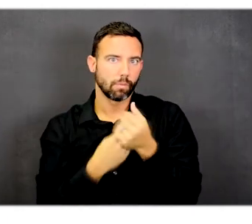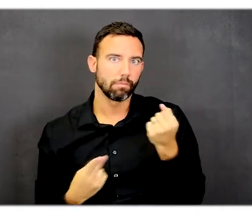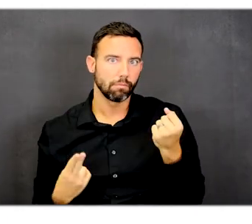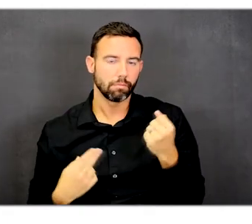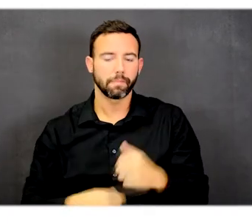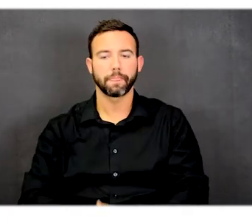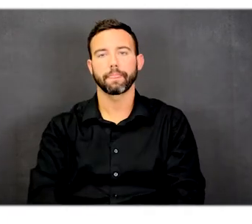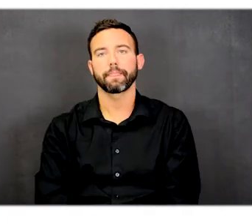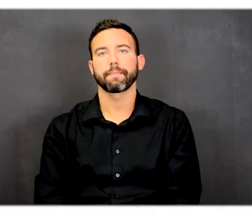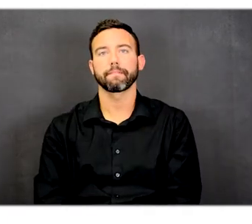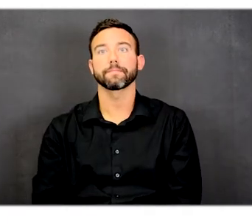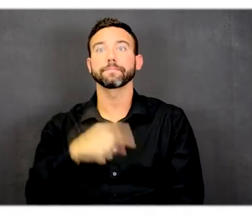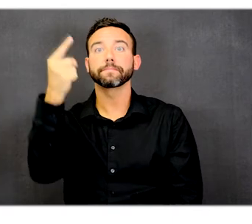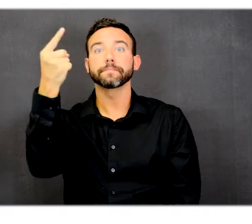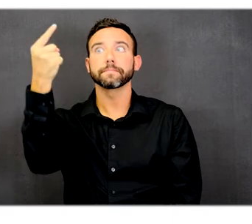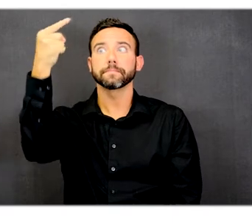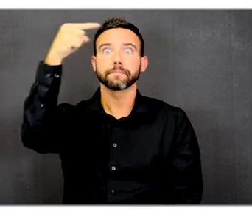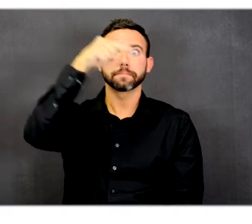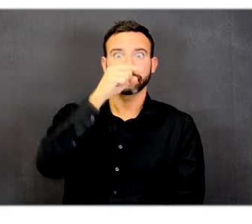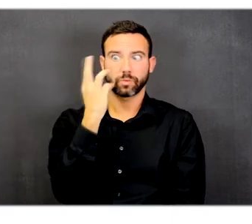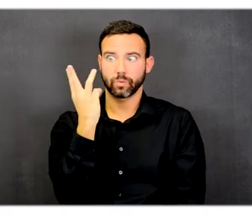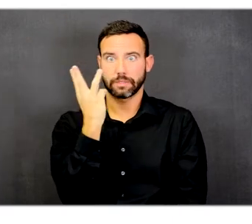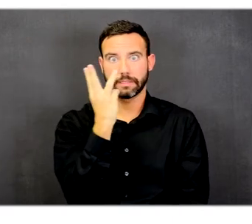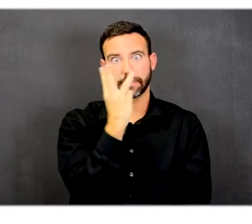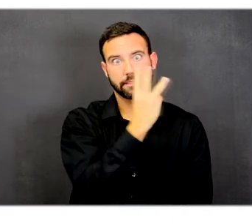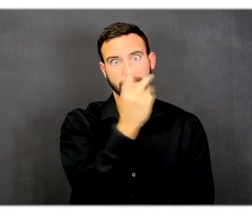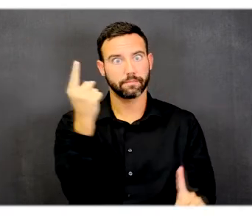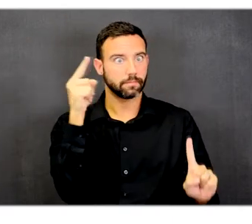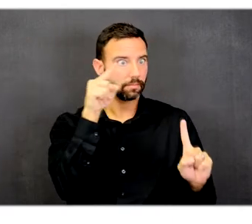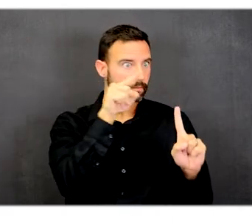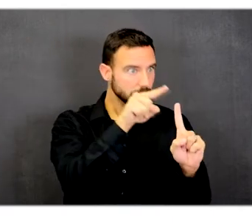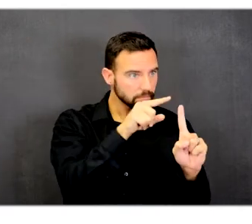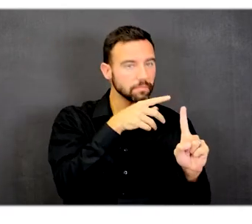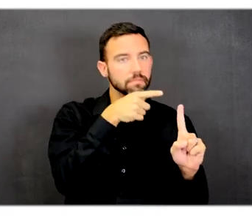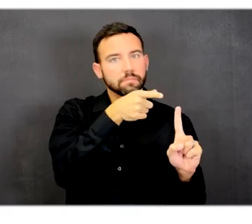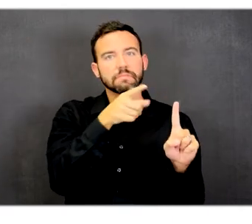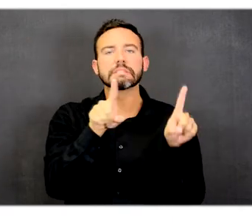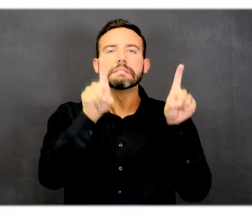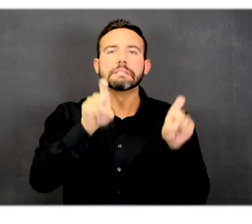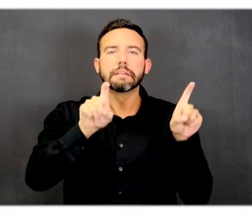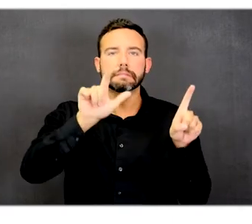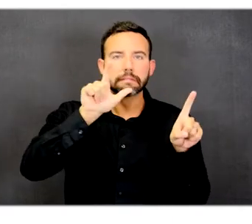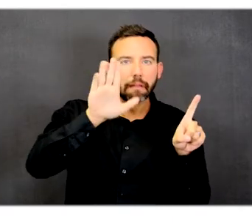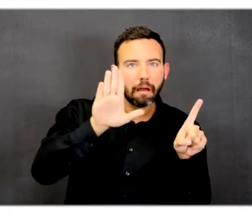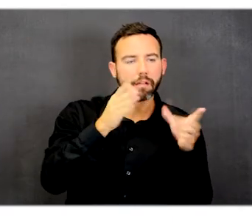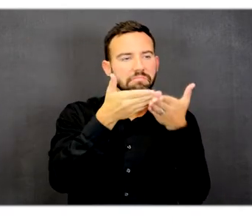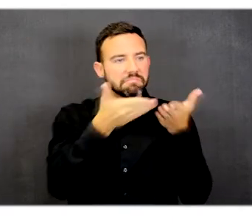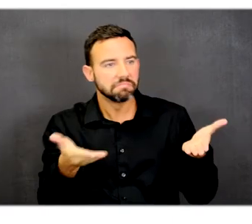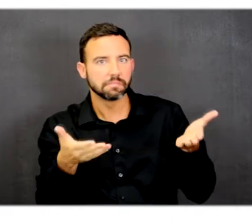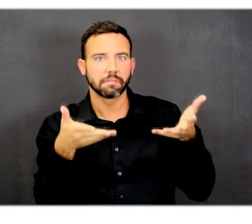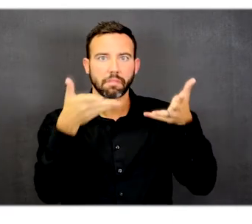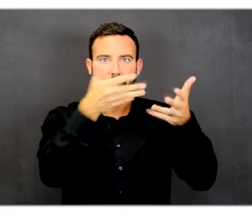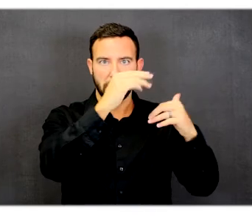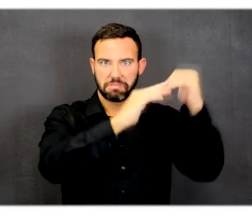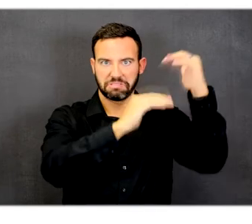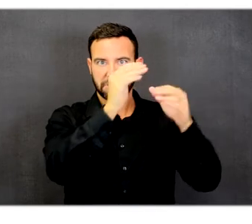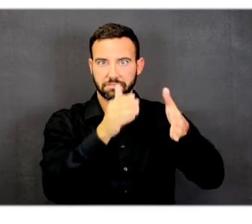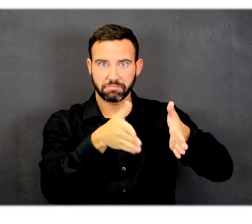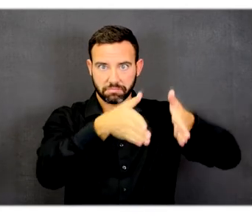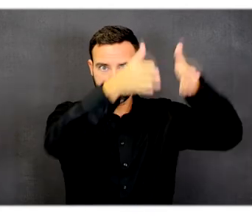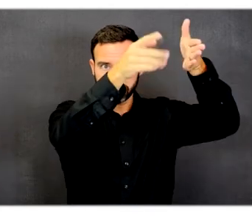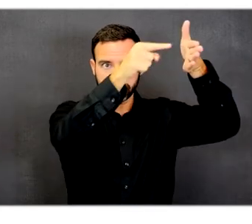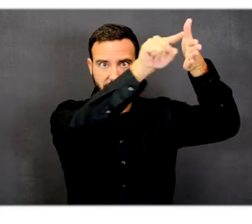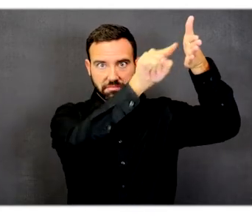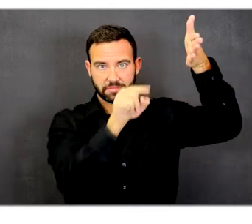Continuing to the west, at the northern part, we have materials and testing laboratory. And moving south, a